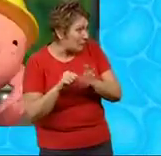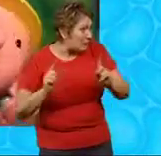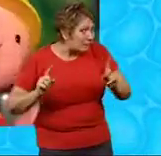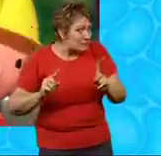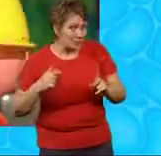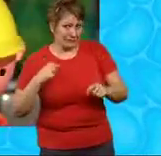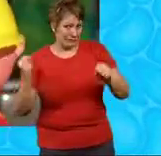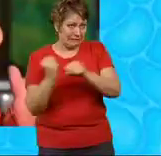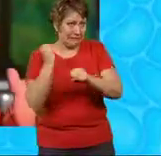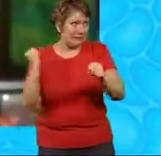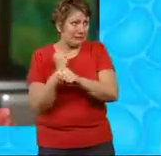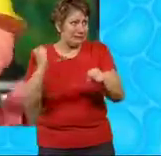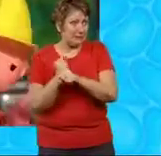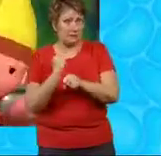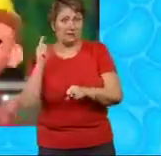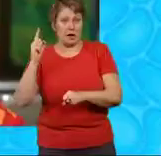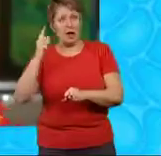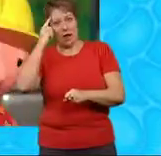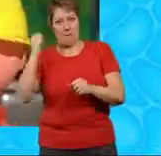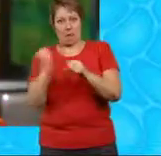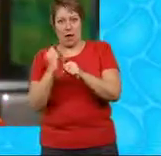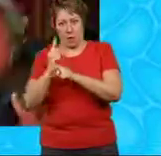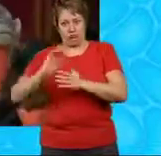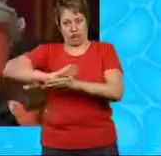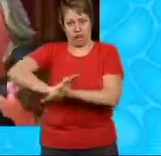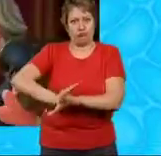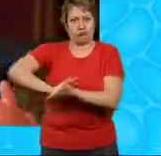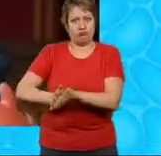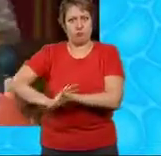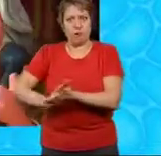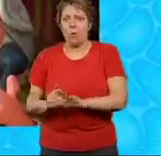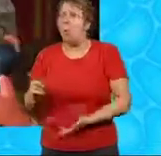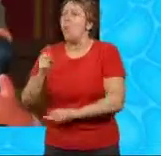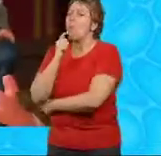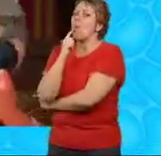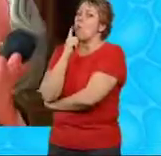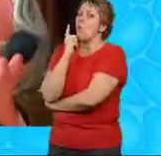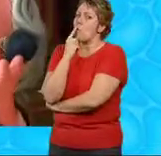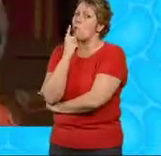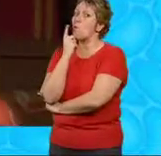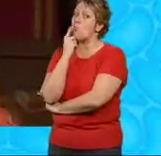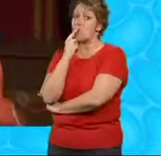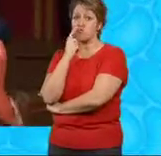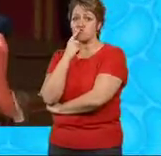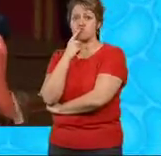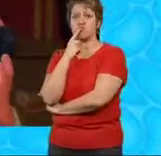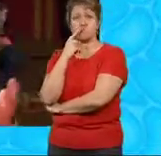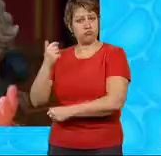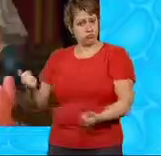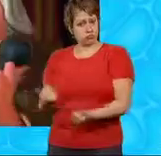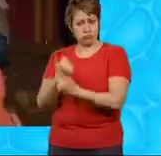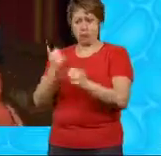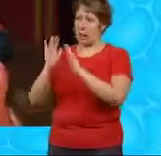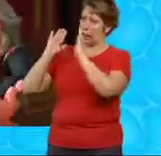We're refurbishing the watermill so that it can mill flour again Ah, I see Well, bats can live